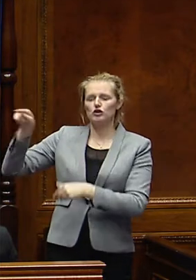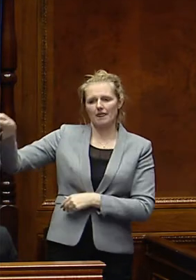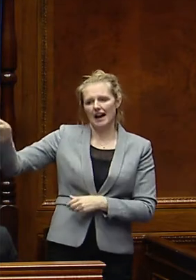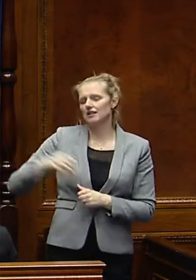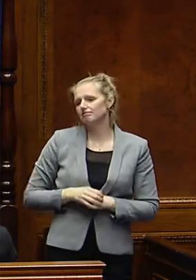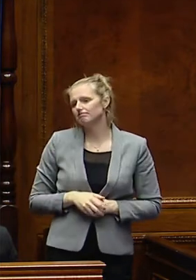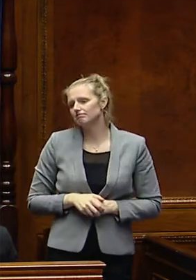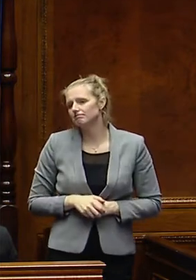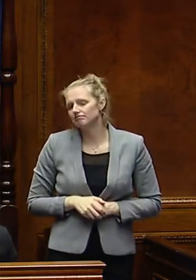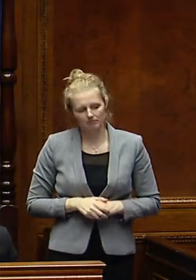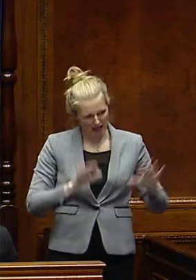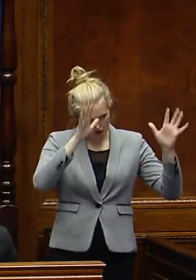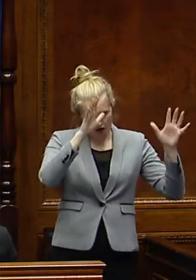be proportionate.